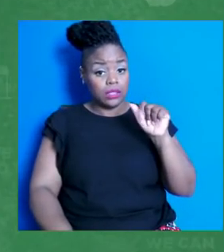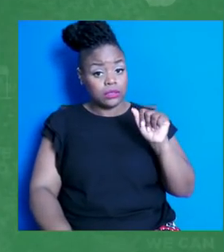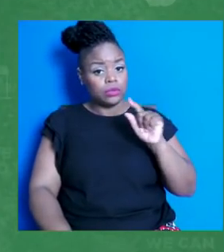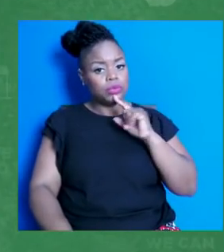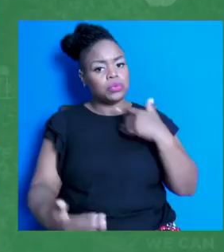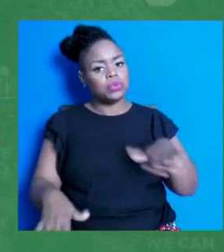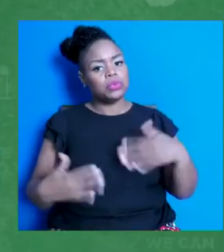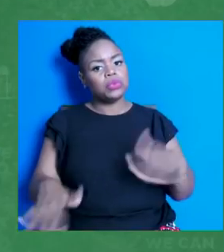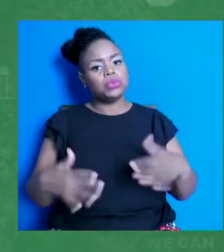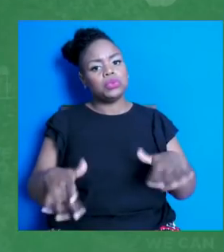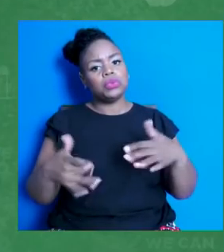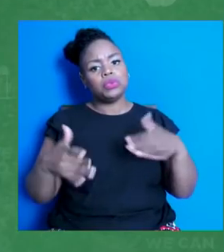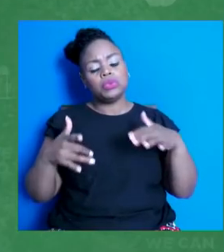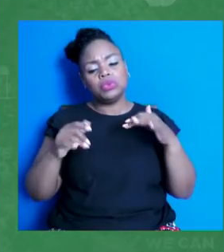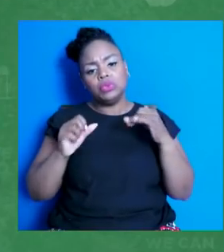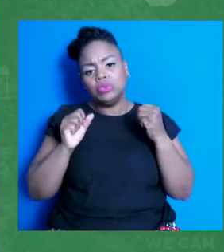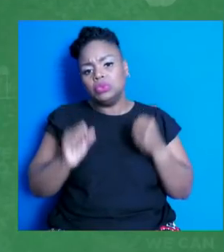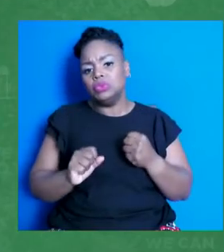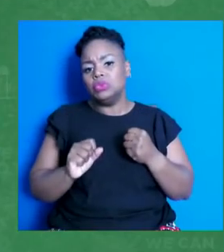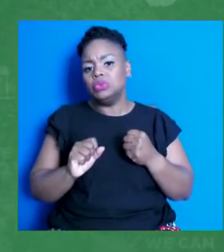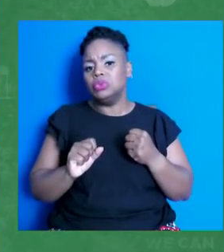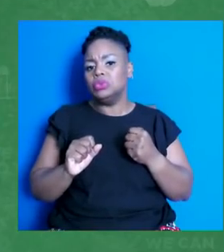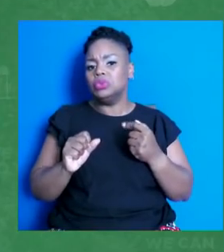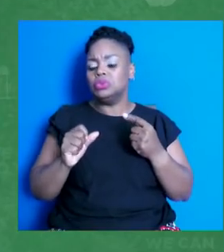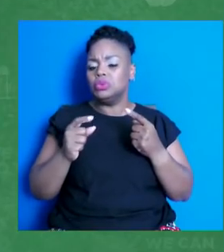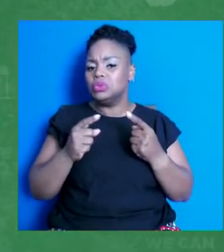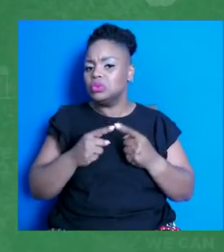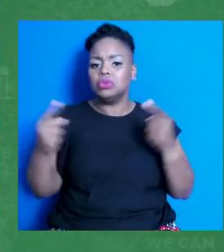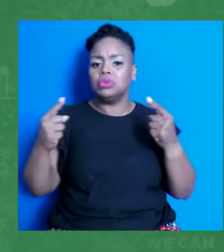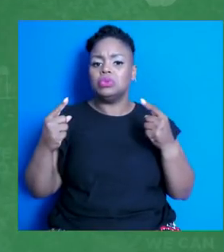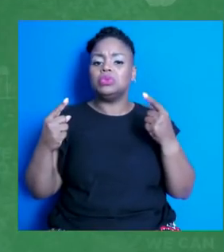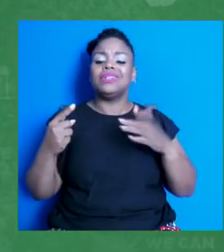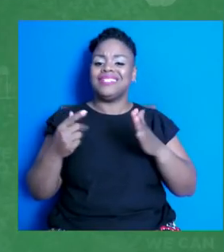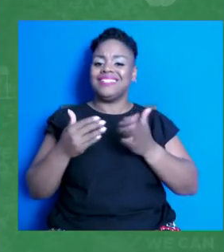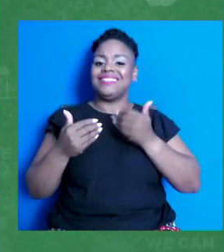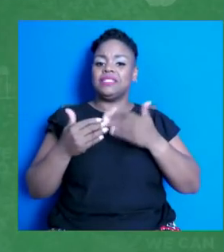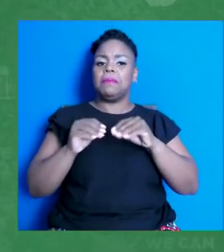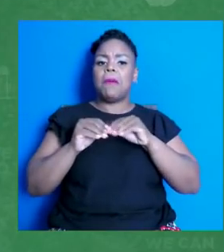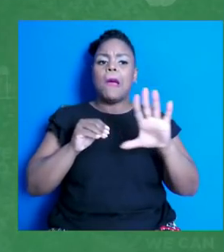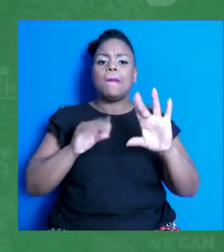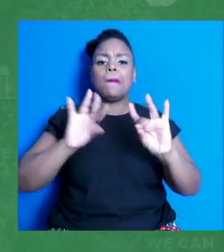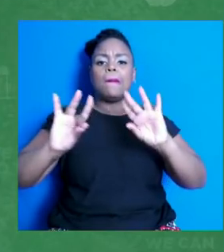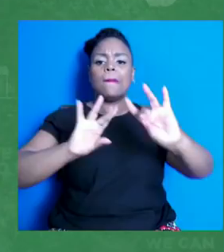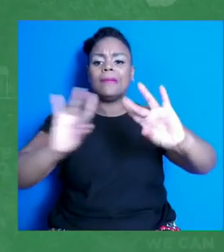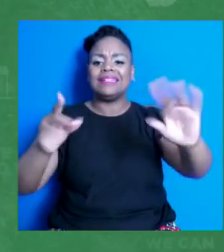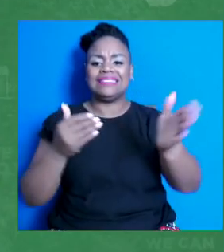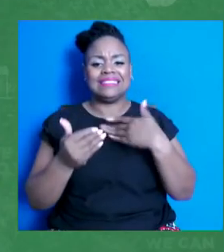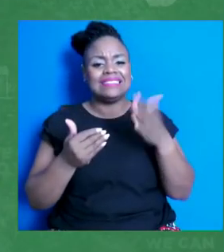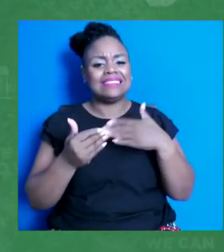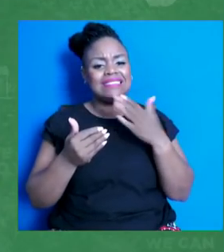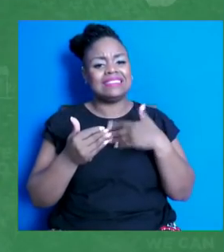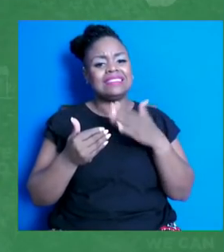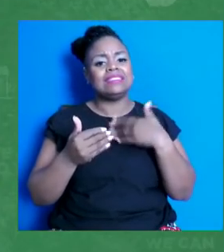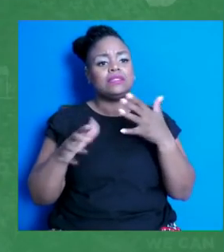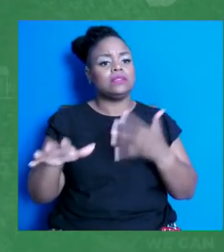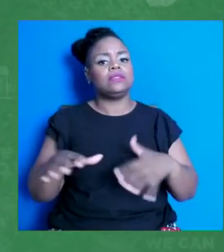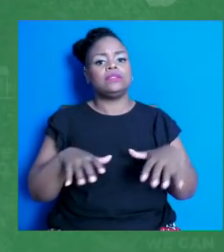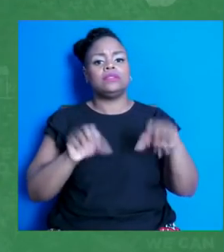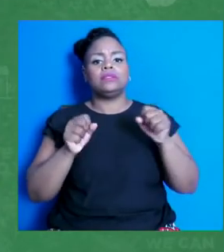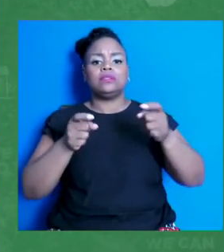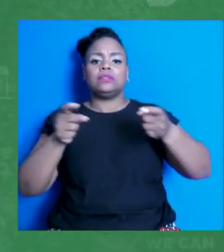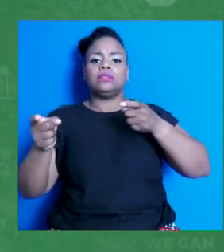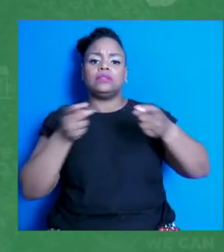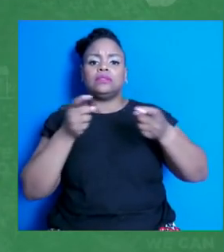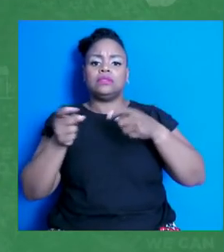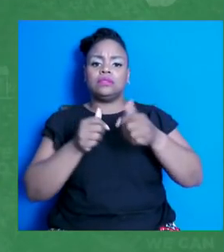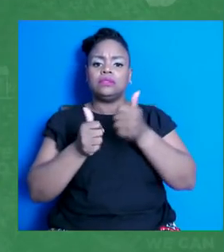capability of transmitting from person to person. And it has taken over as the dominant variant in the country.